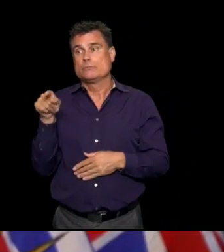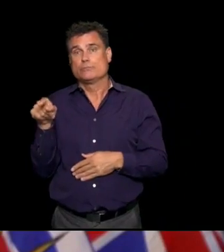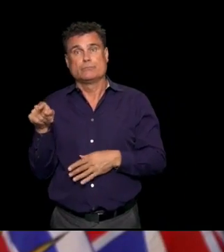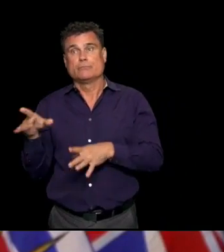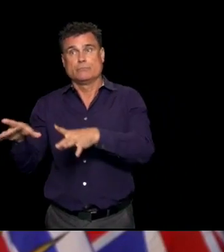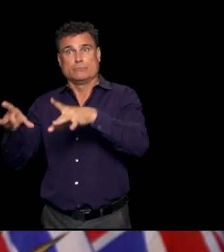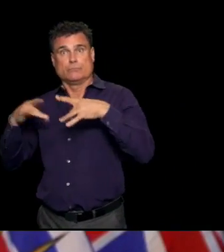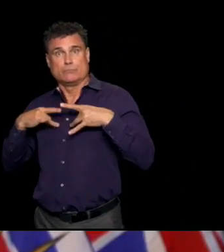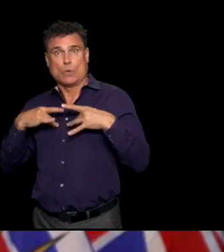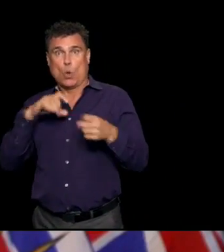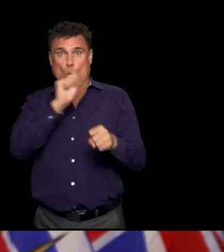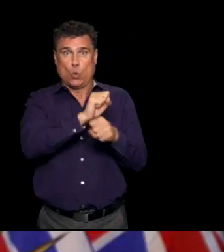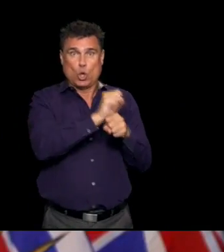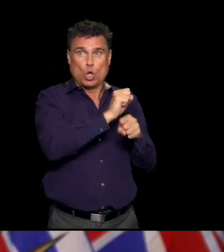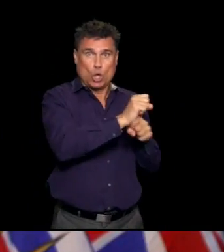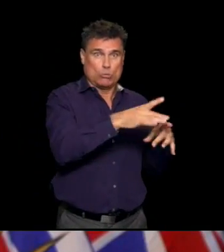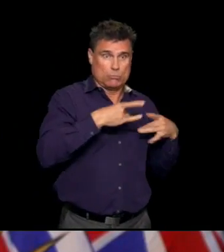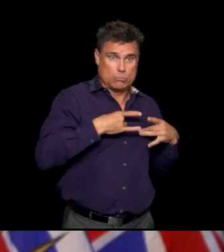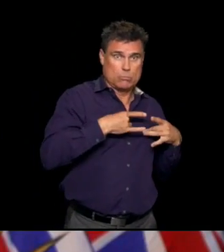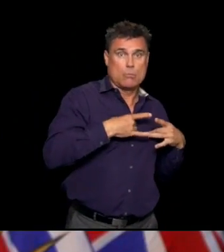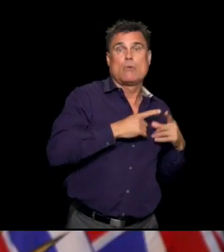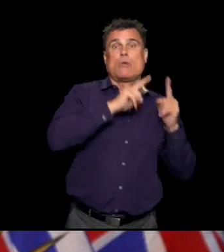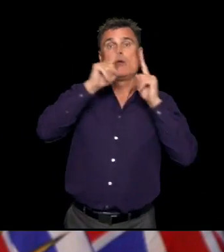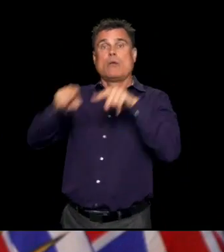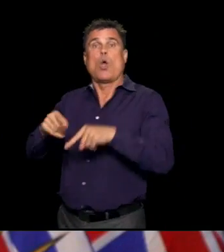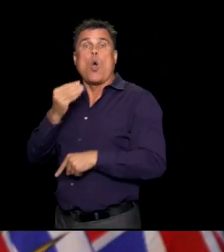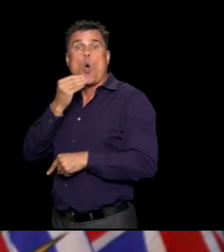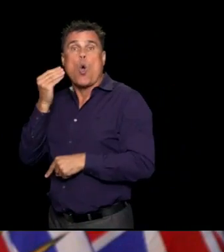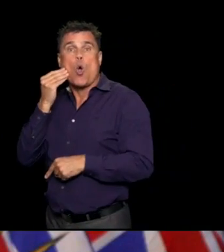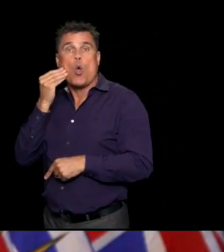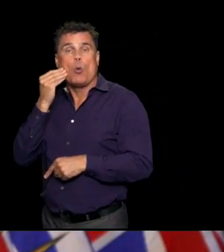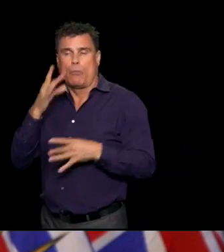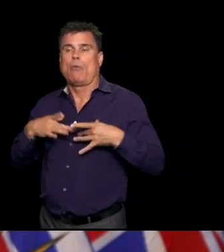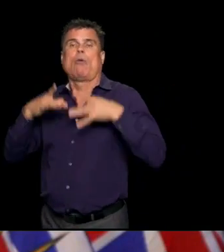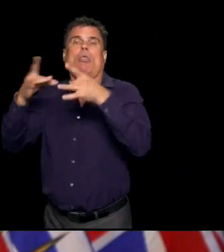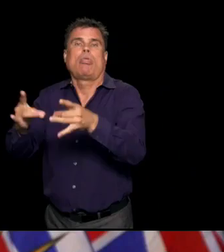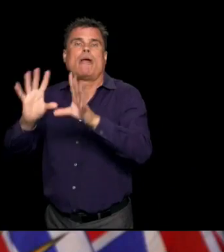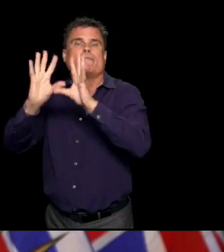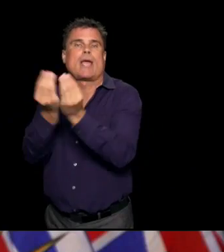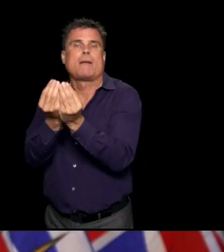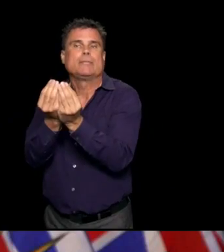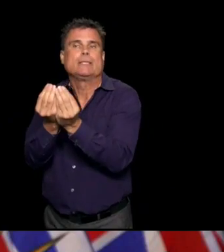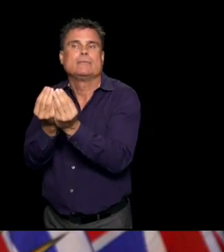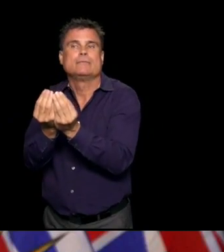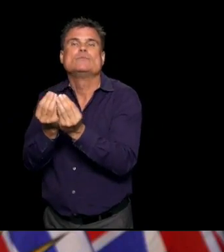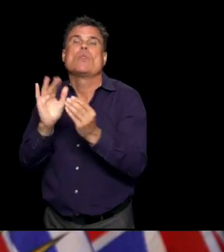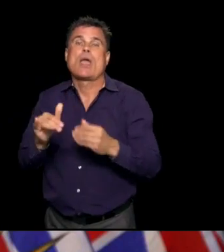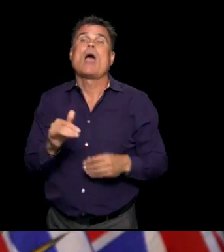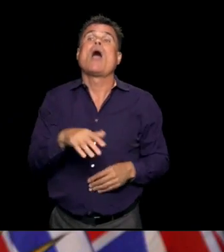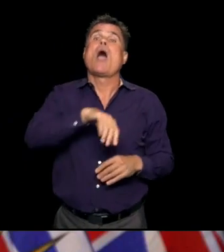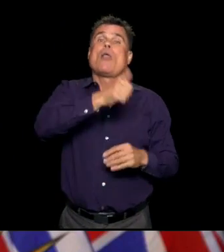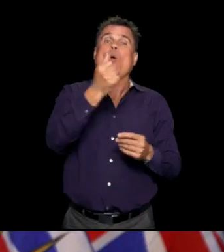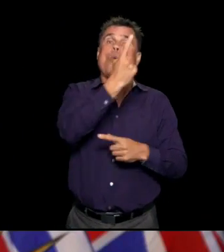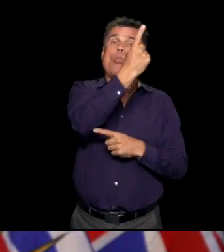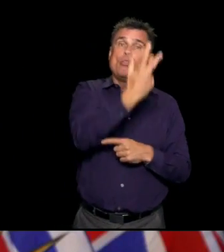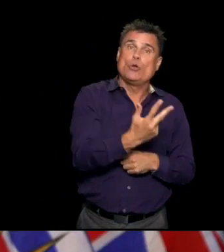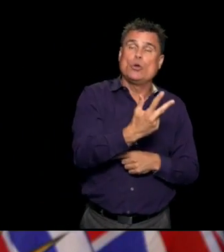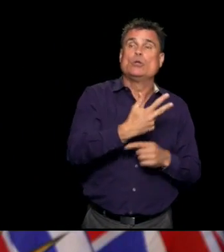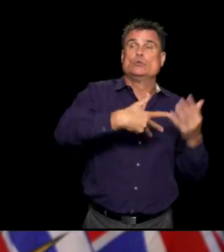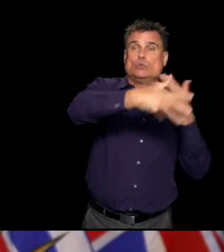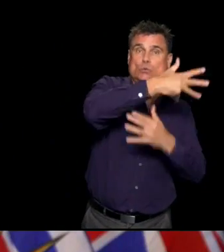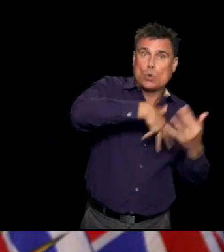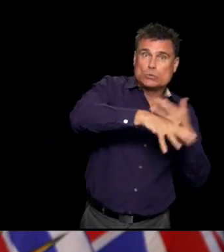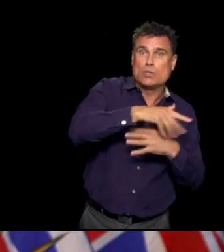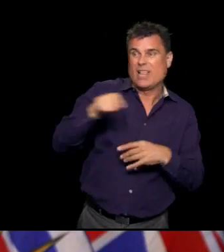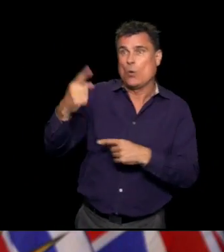in families. And then about a third are related to some of the other exposure events, like you say, like a workplace cluster,